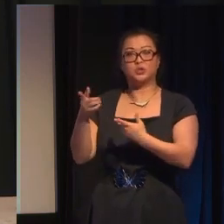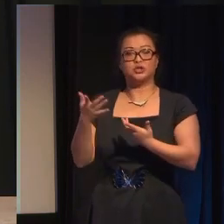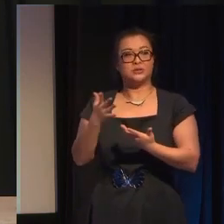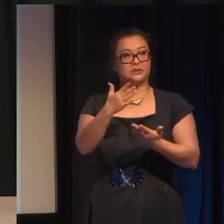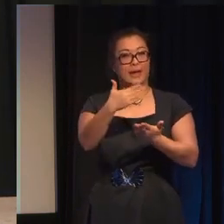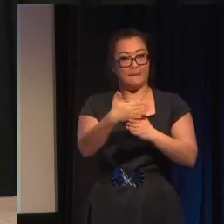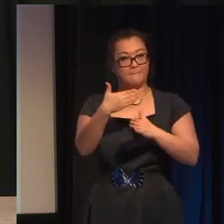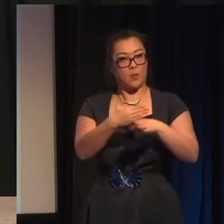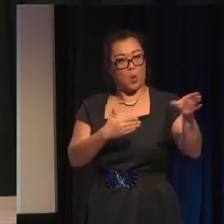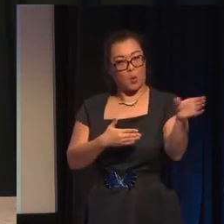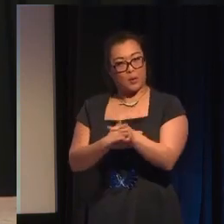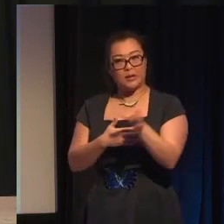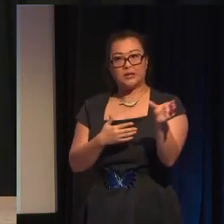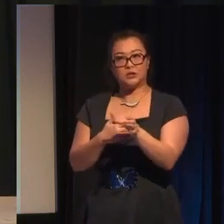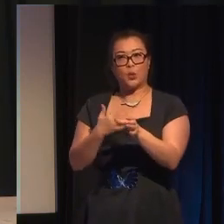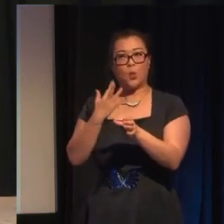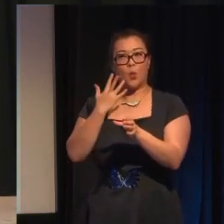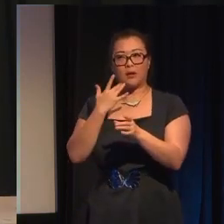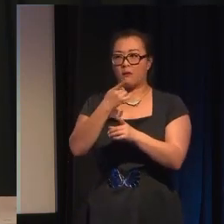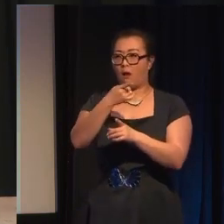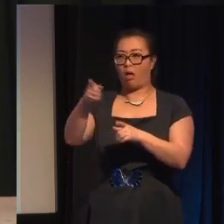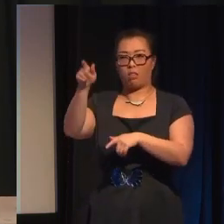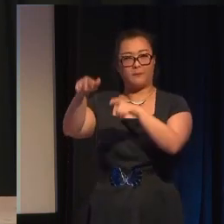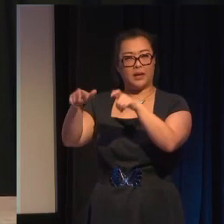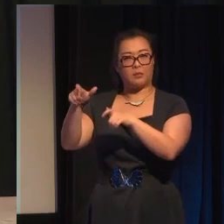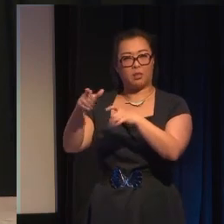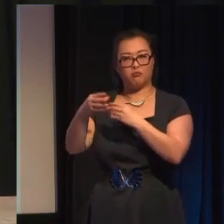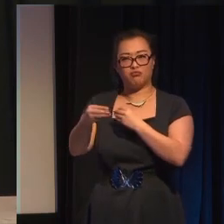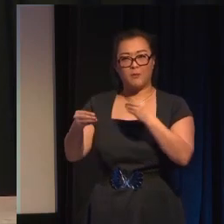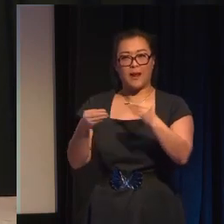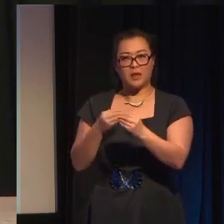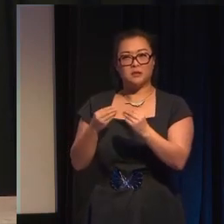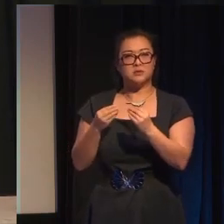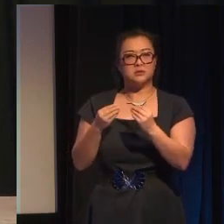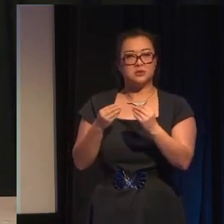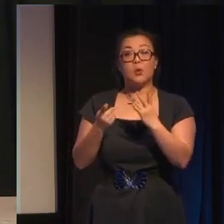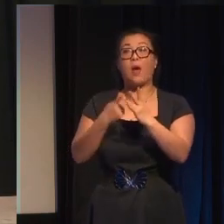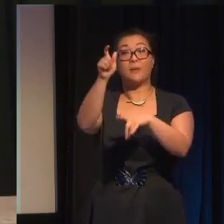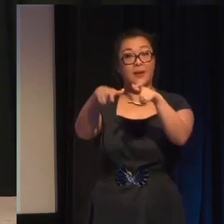employees when everyone else was replacing their workers with automated machines